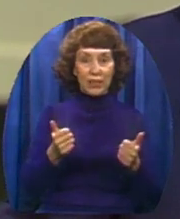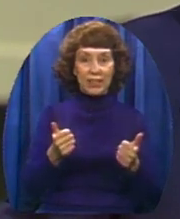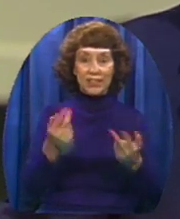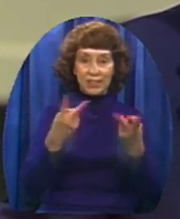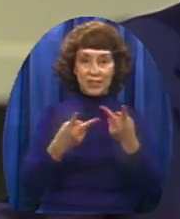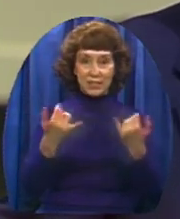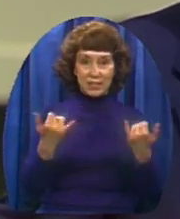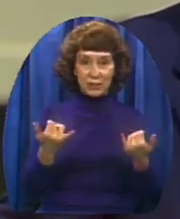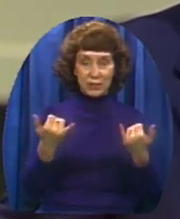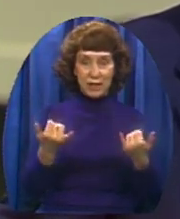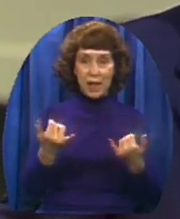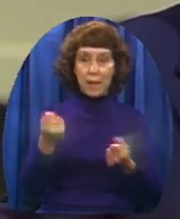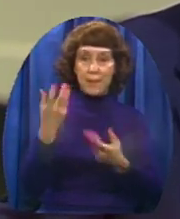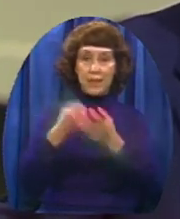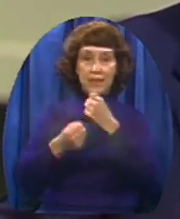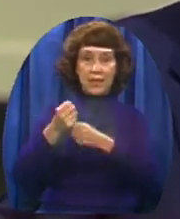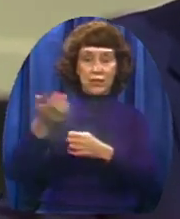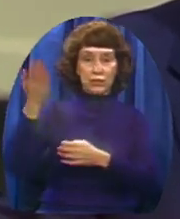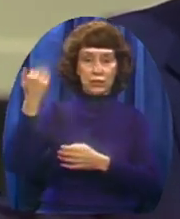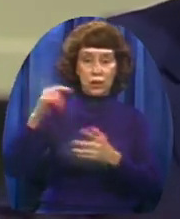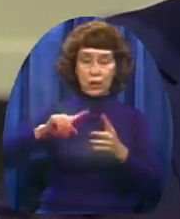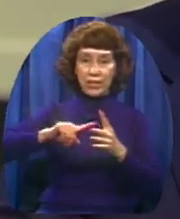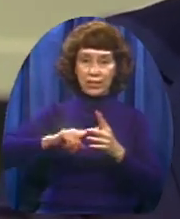many years ago,